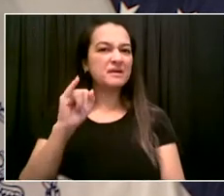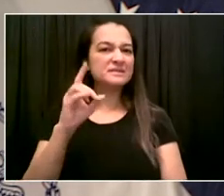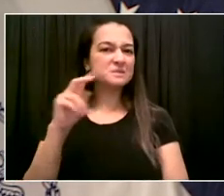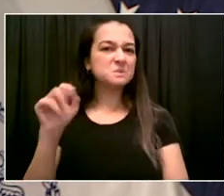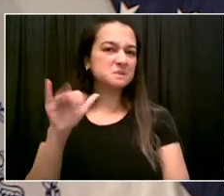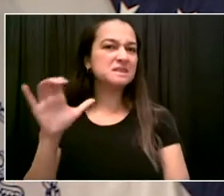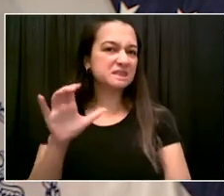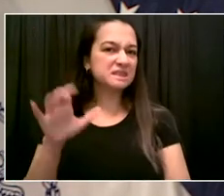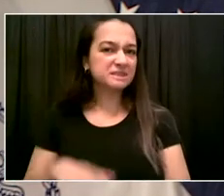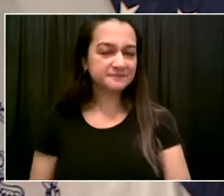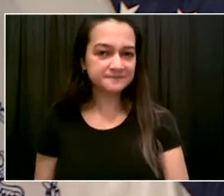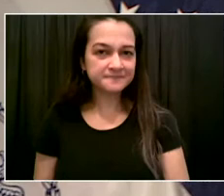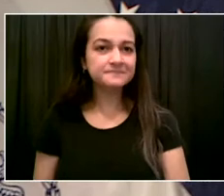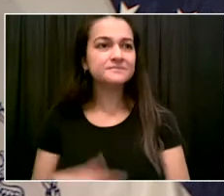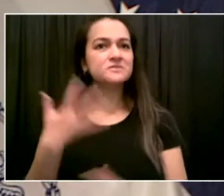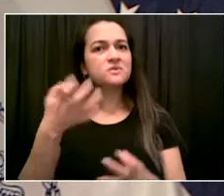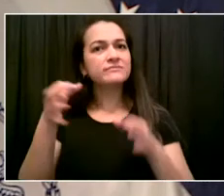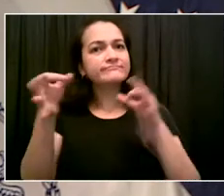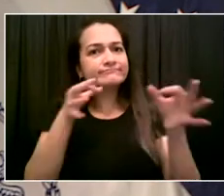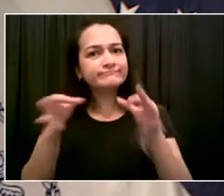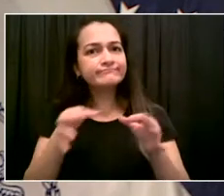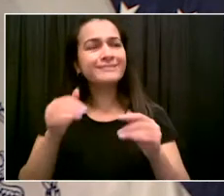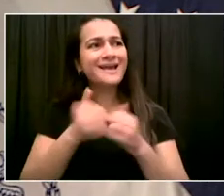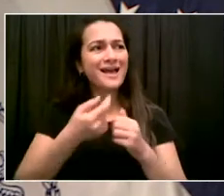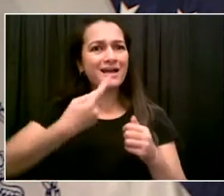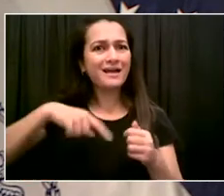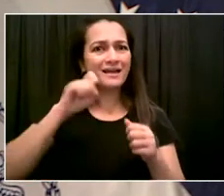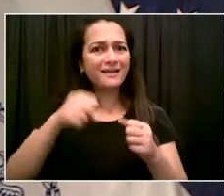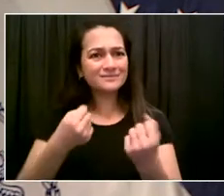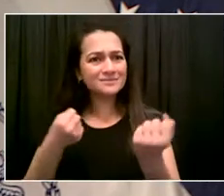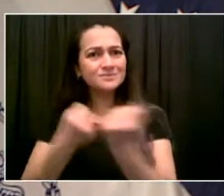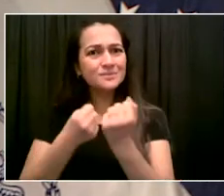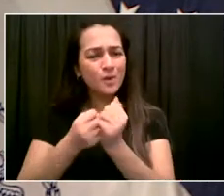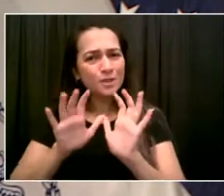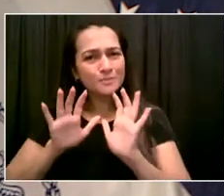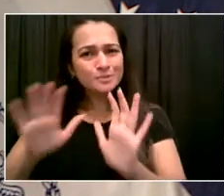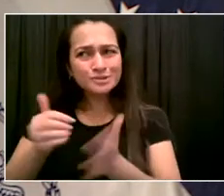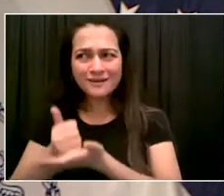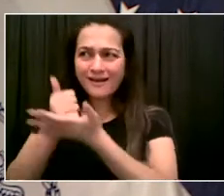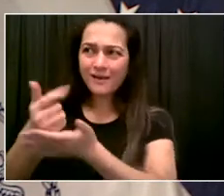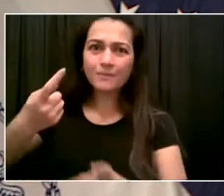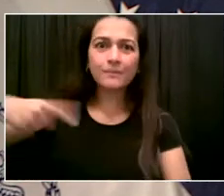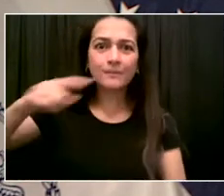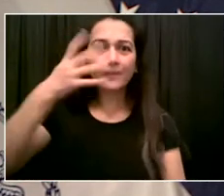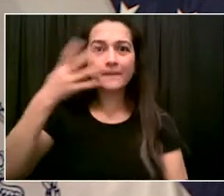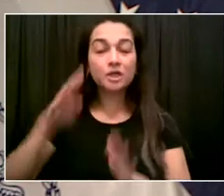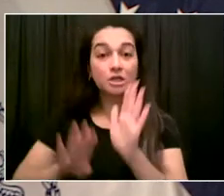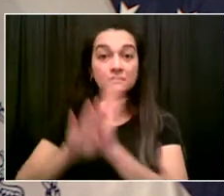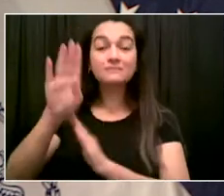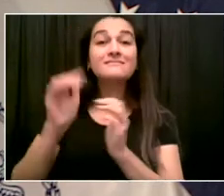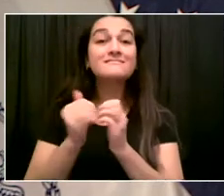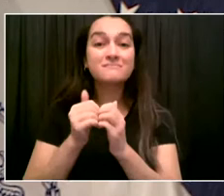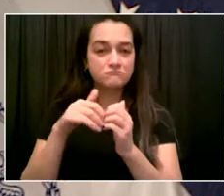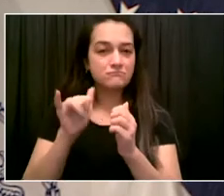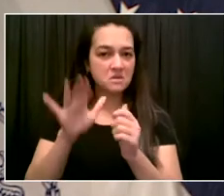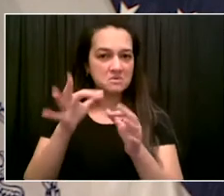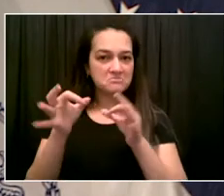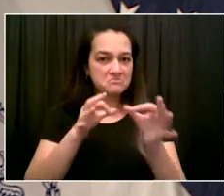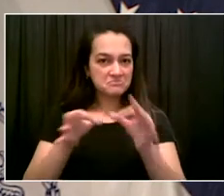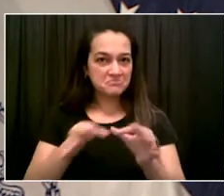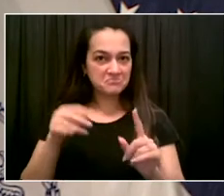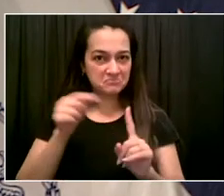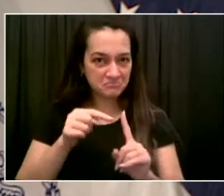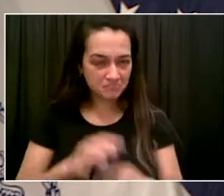Each has a powerful personal story of their own, and they've done so much to help immigrant New Yorkers. First,